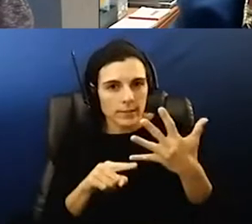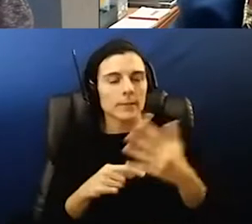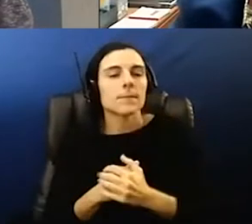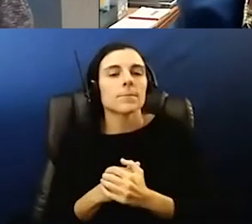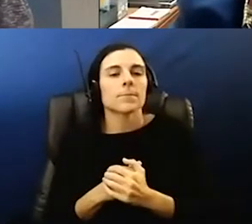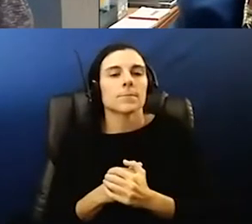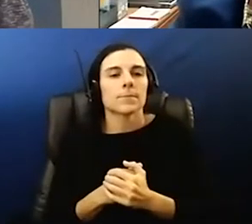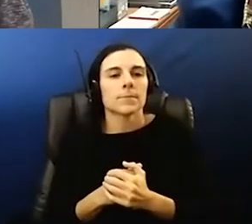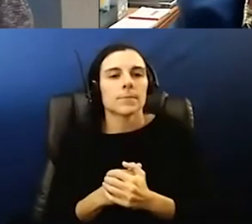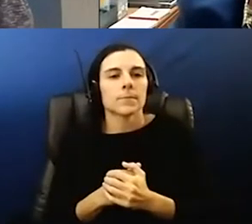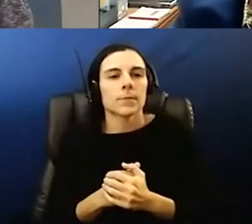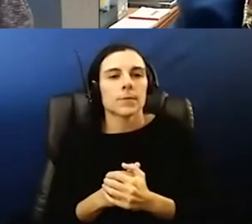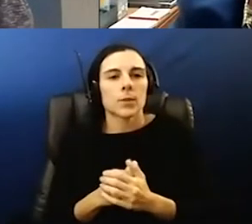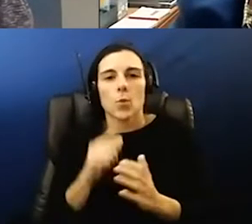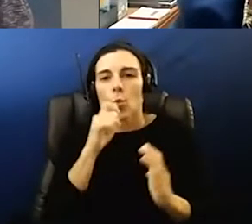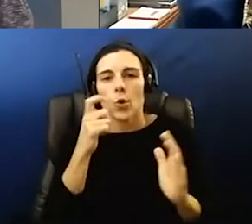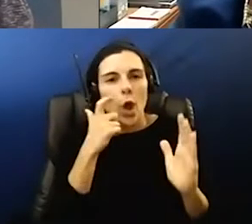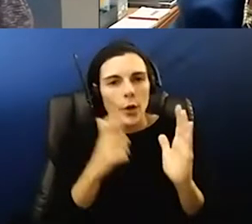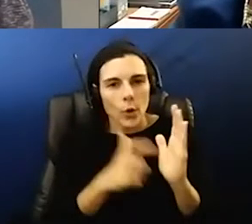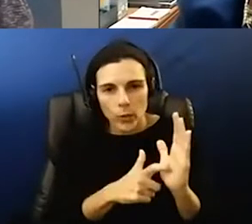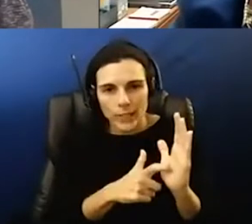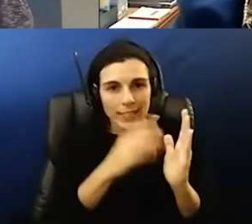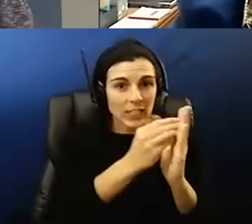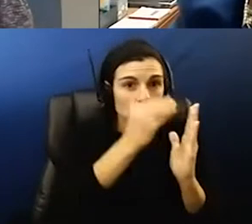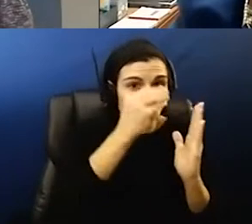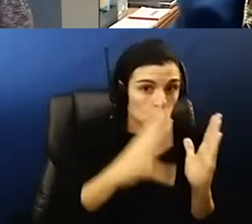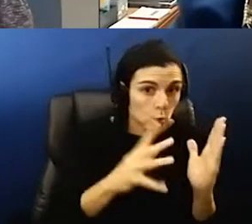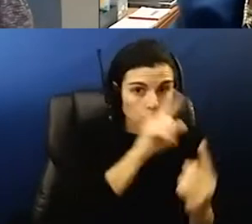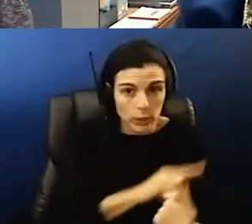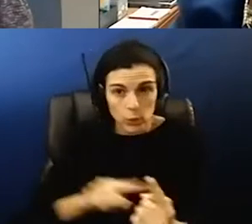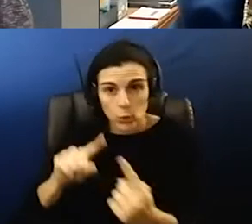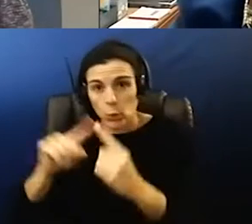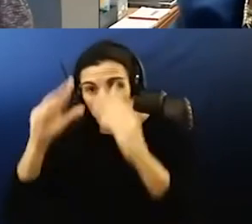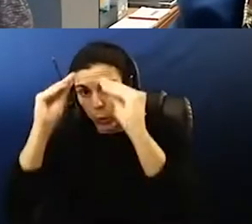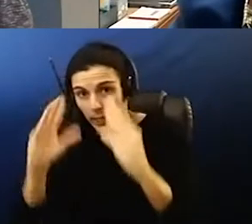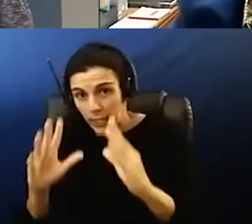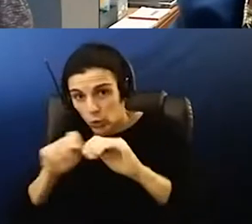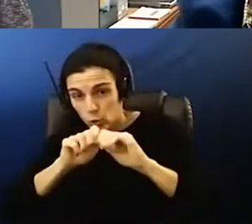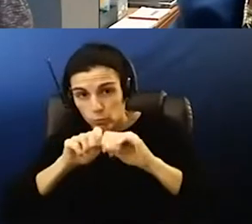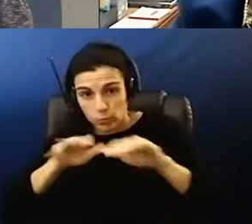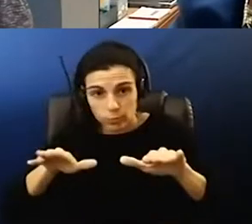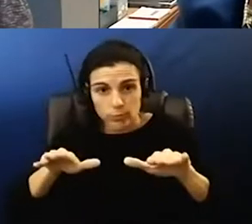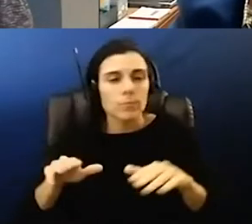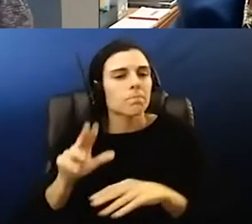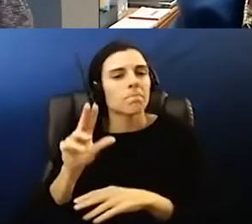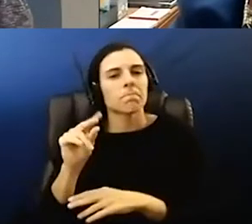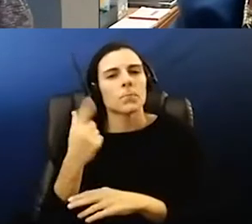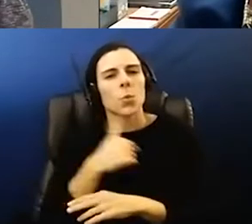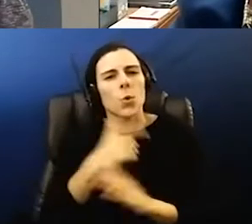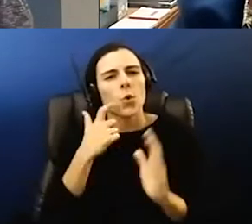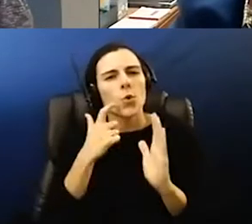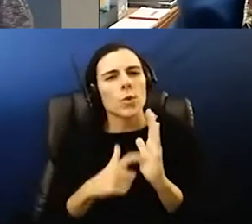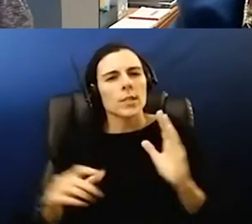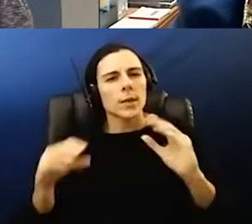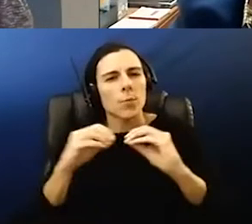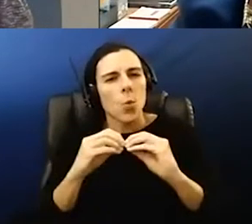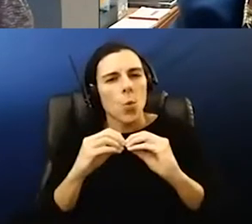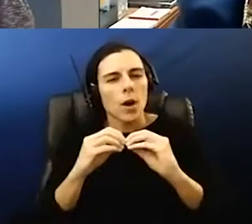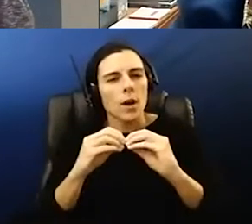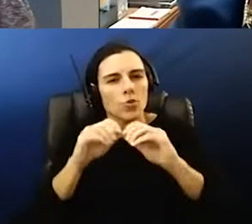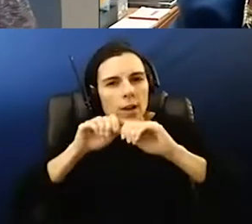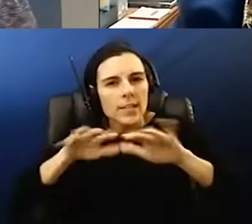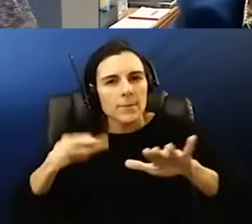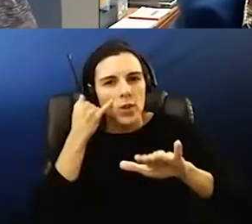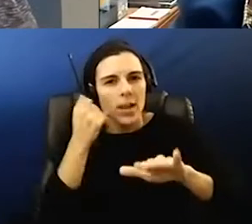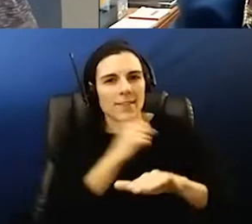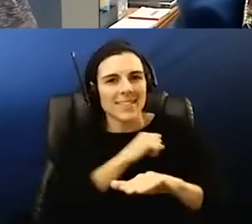the transmission from students to teachers we're seeing more of transmission um when staff are